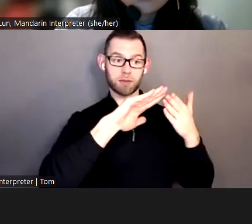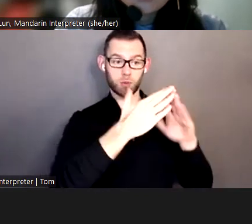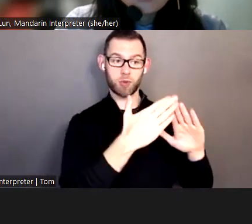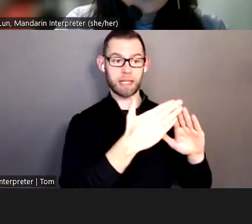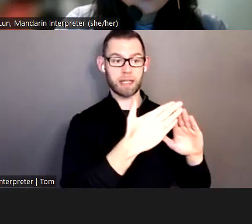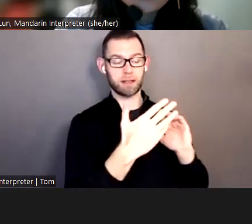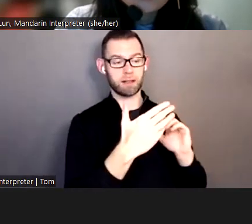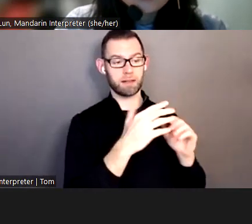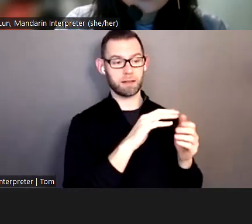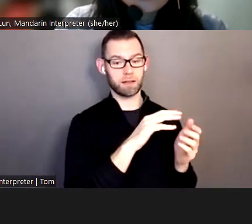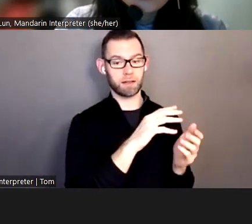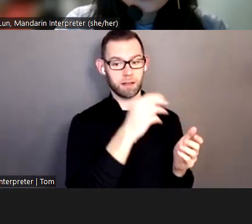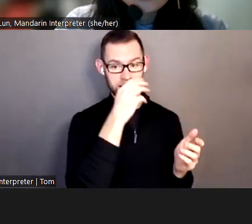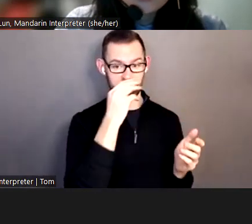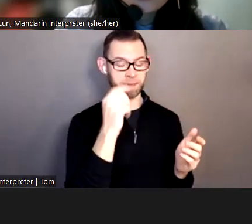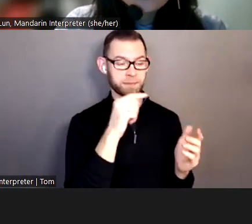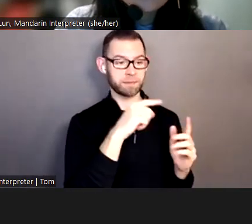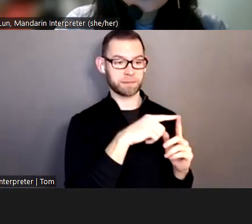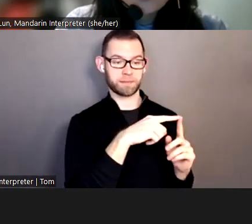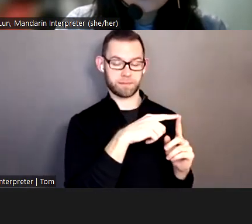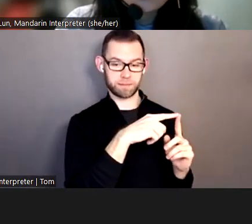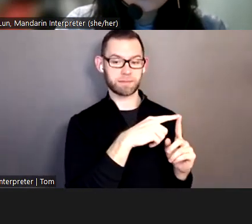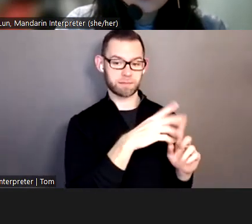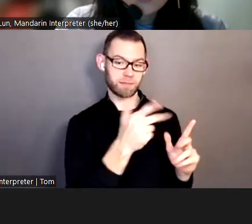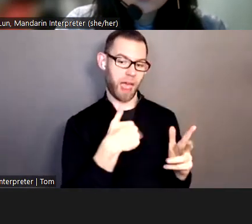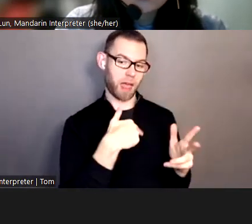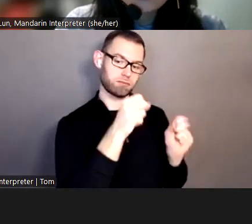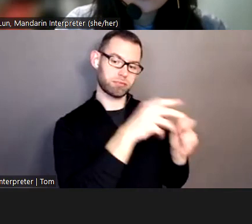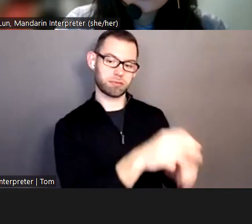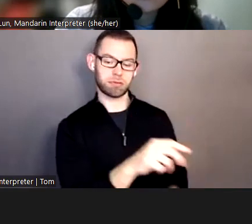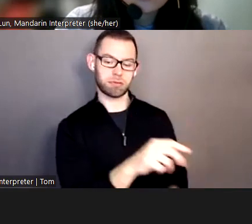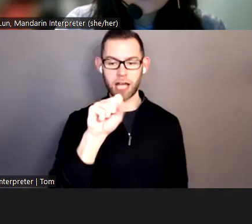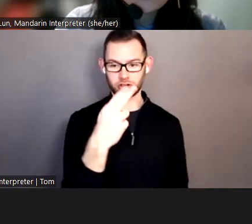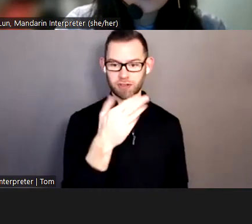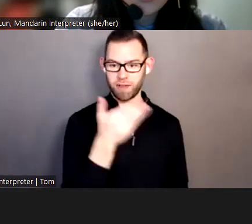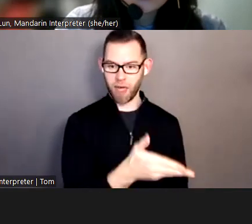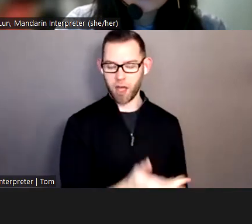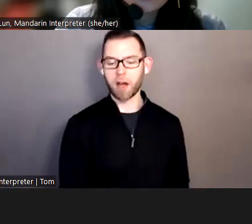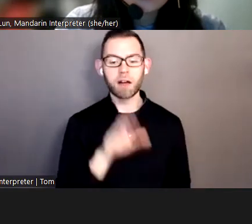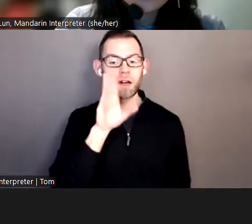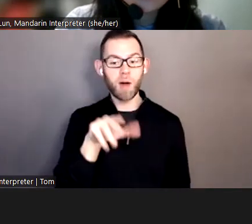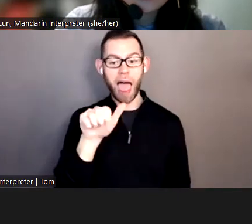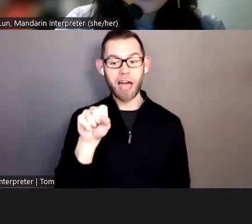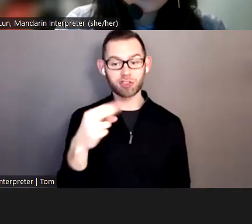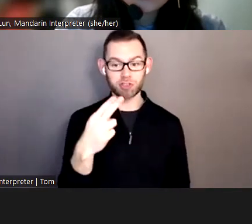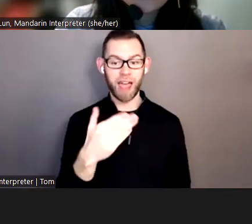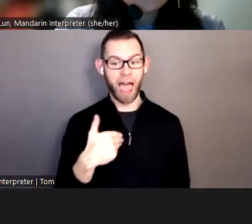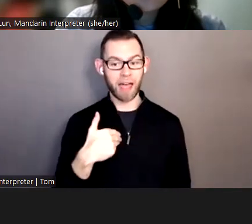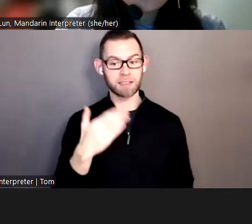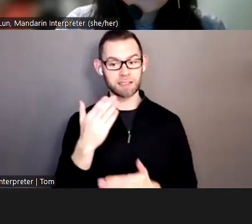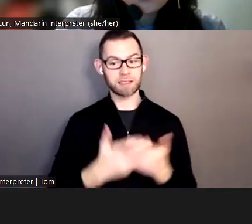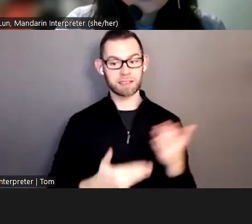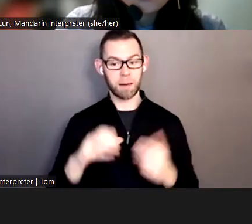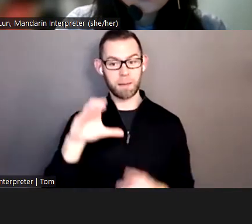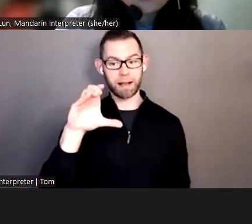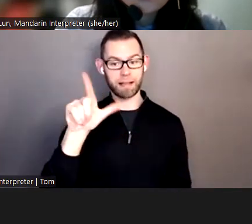dumping ash on top of. Wind Waste claims this ash dump has a layer of naturally occurring clay underneath,